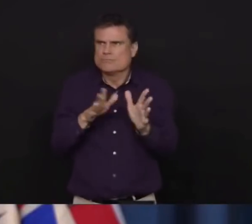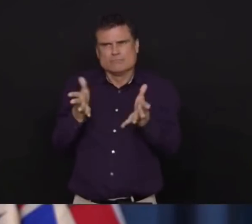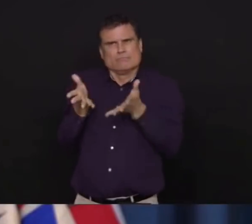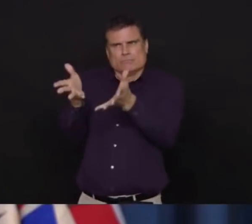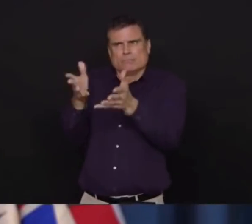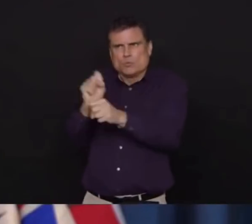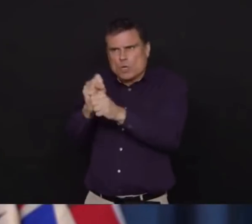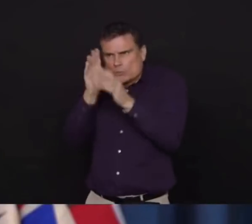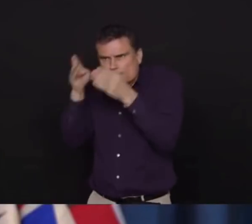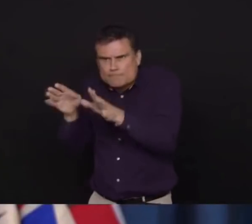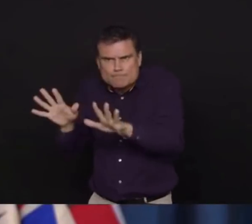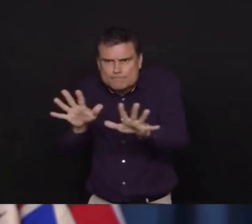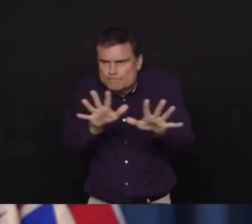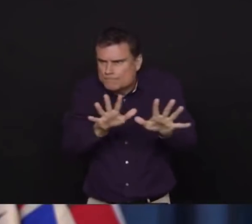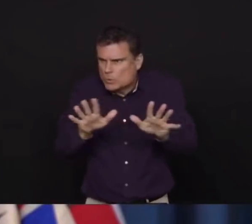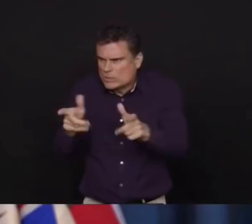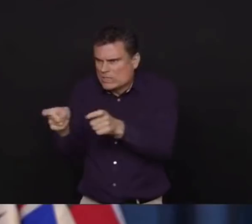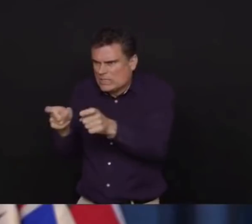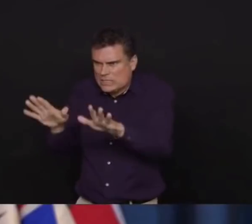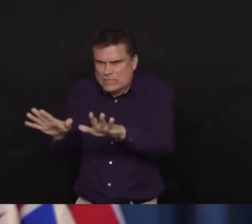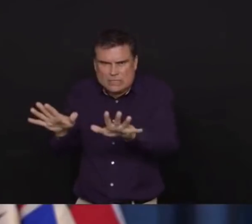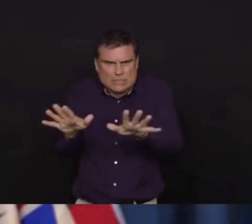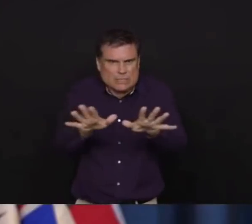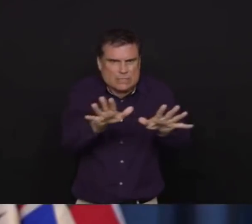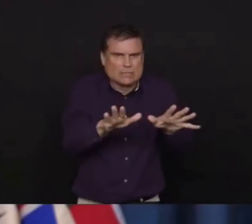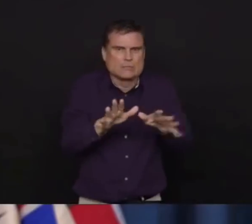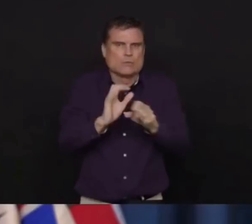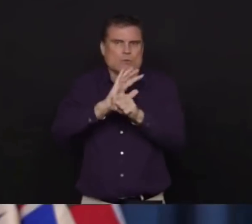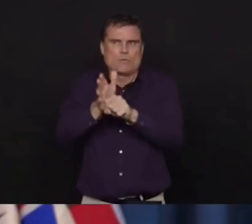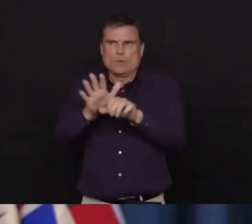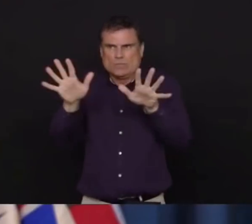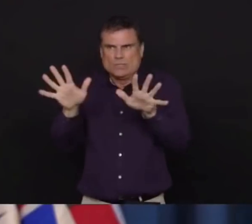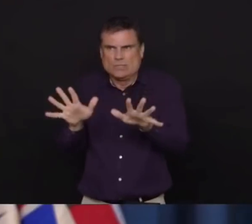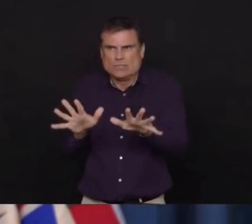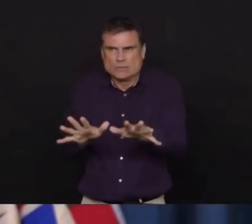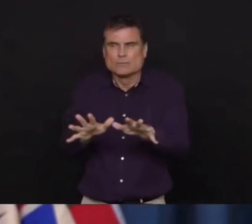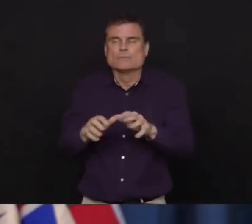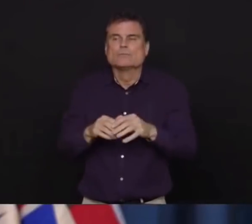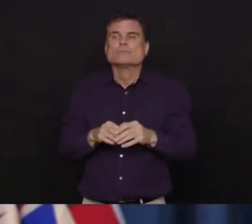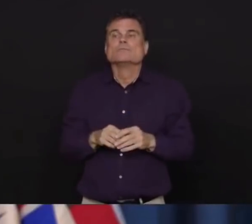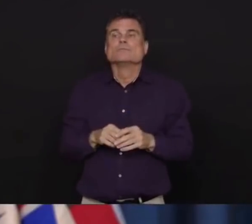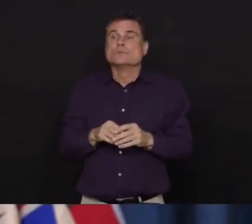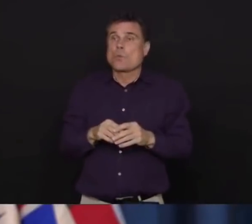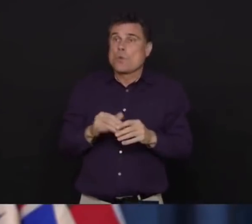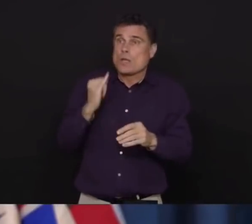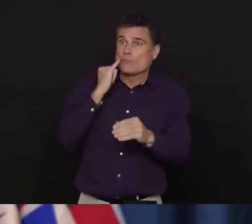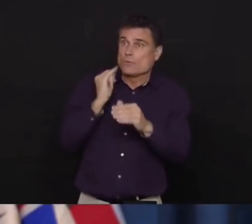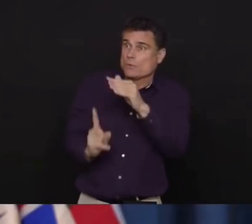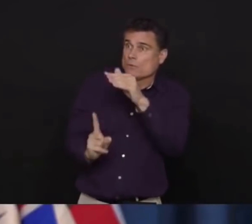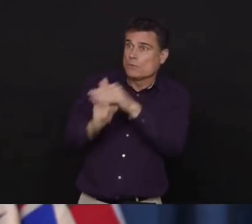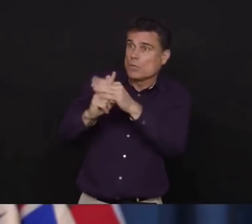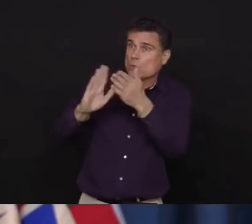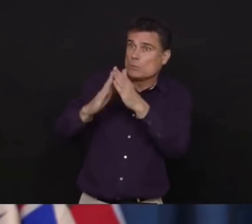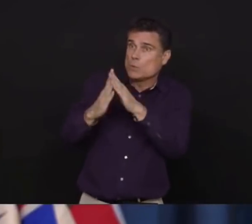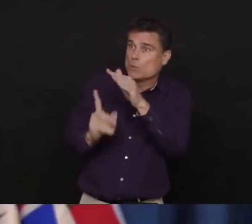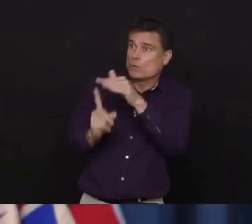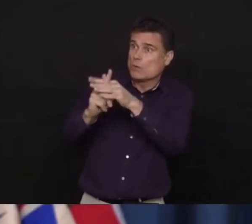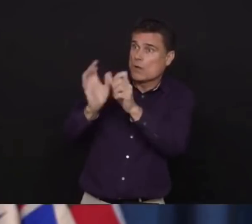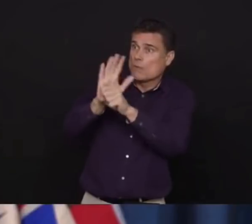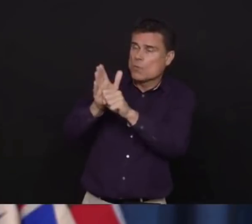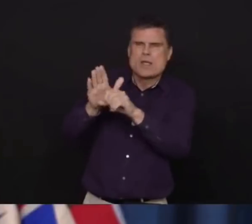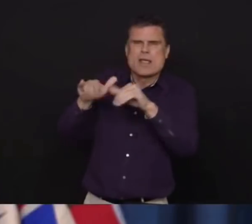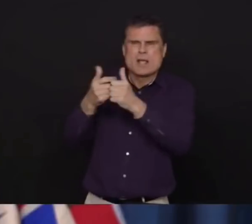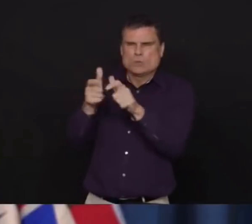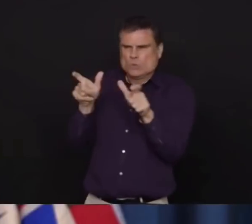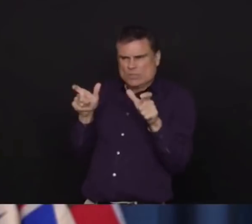to try and stop those transmission chains. Part of this, of course, is making sure, without exception, that